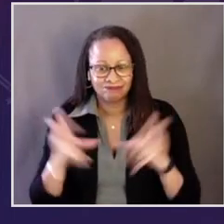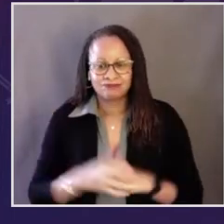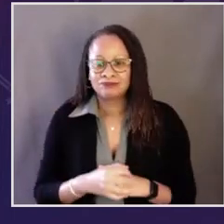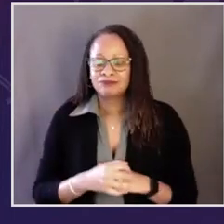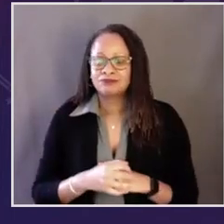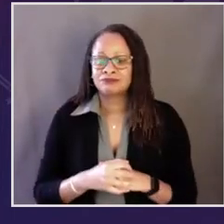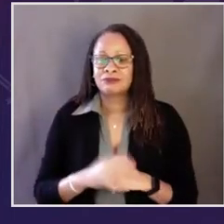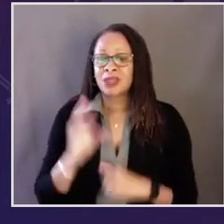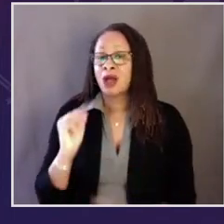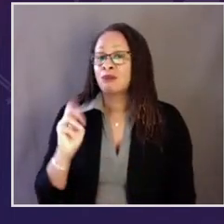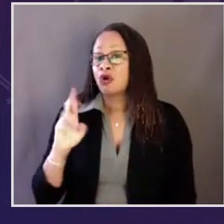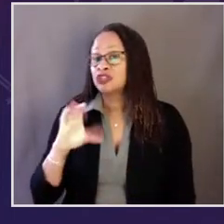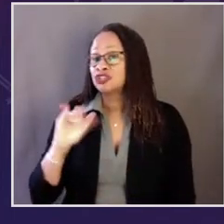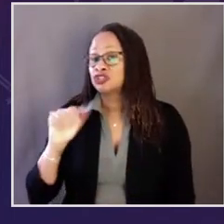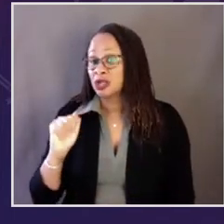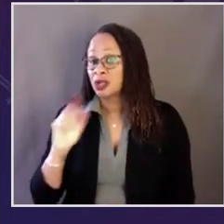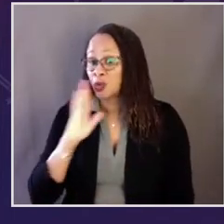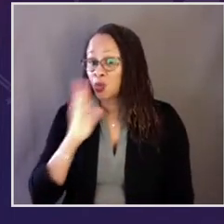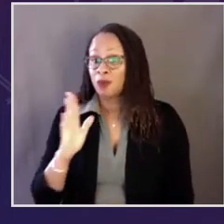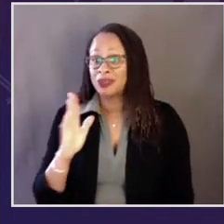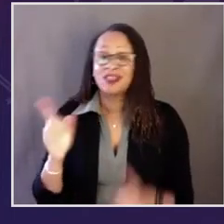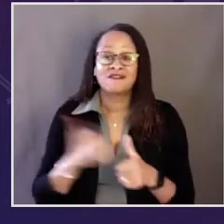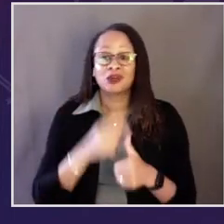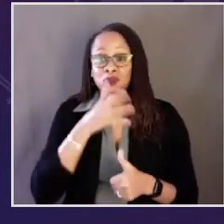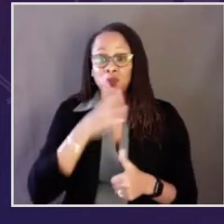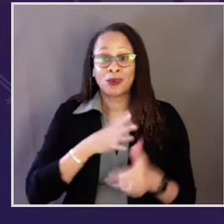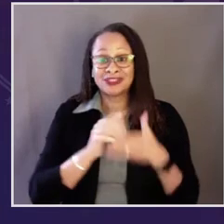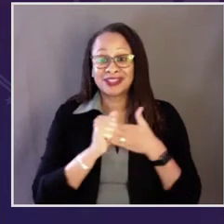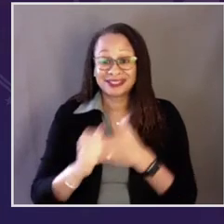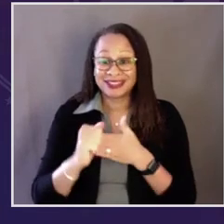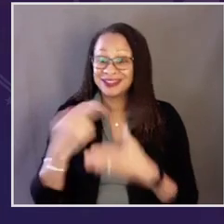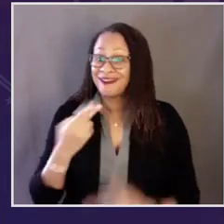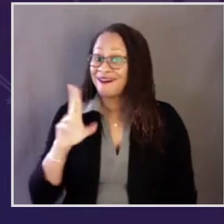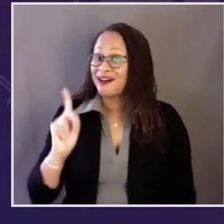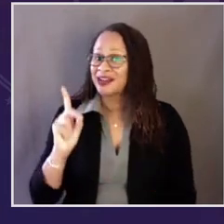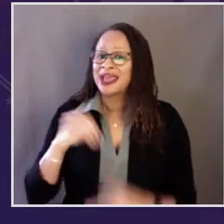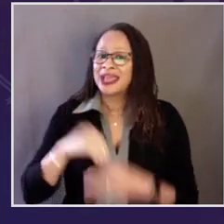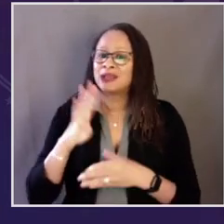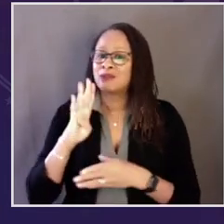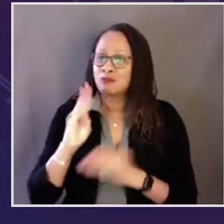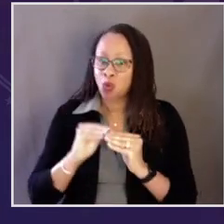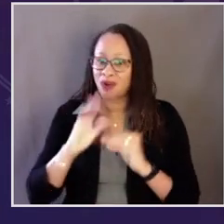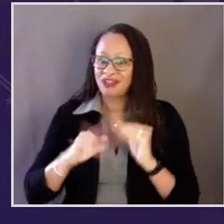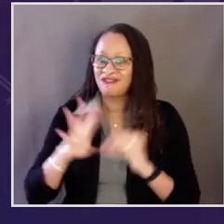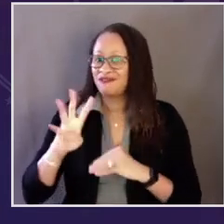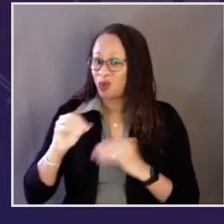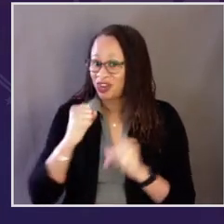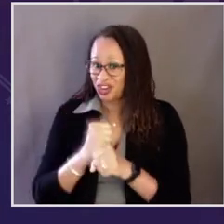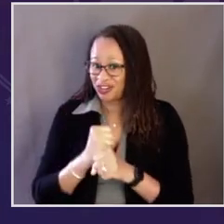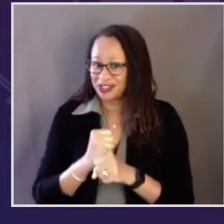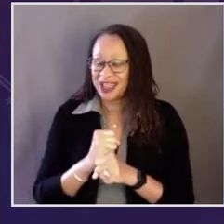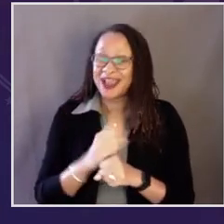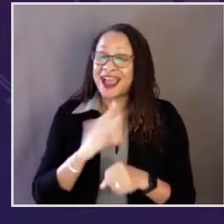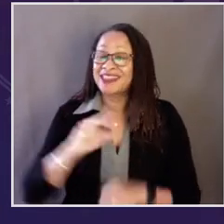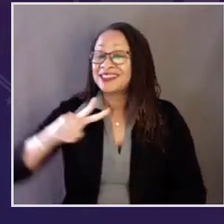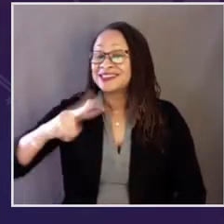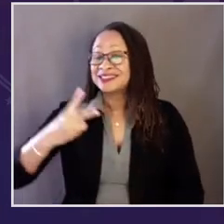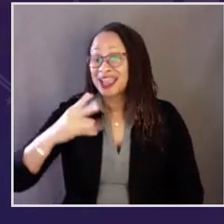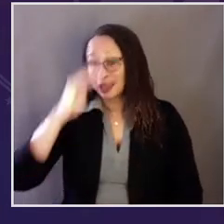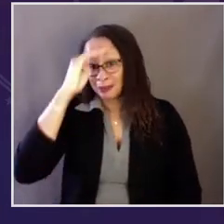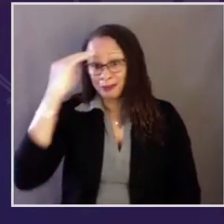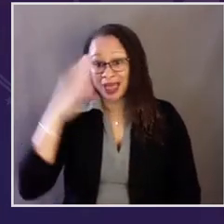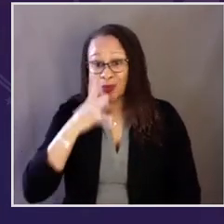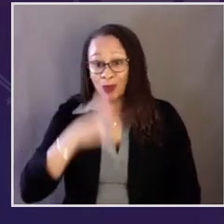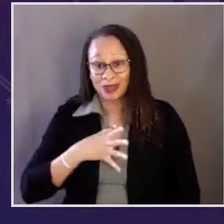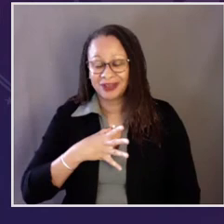affordable homes for all, end of quote. Marshall will be the first woman to lead HUD in more than 40 years and just